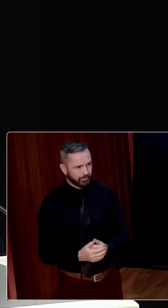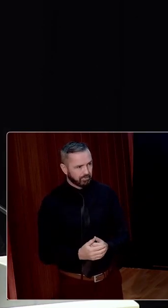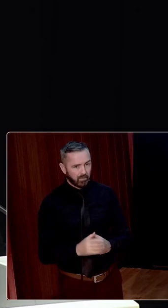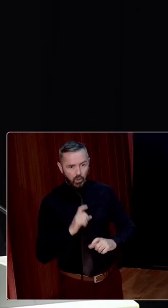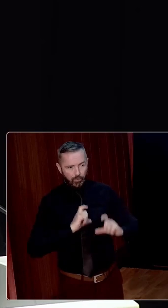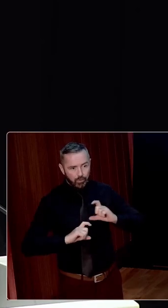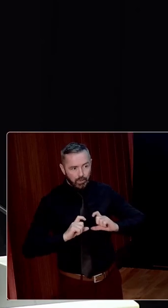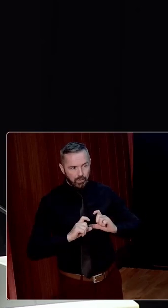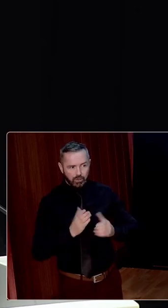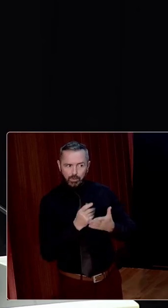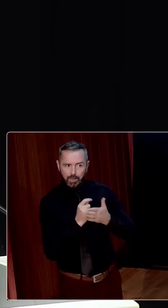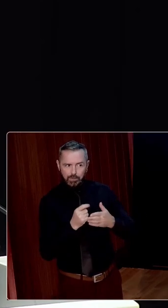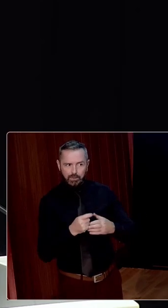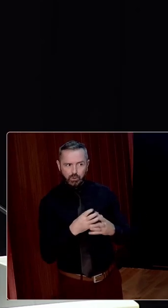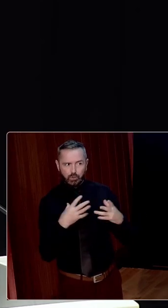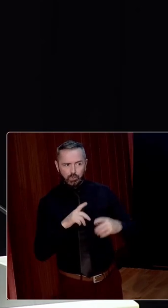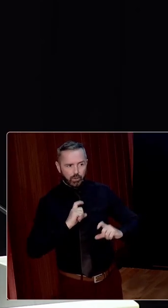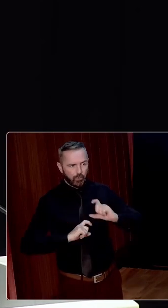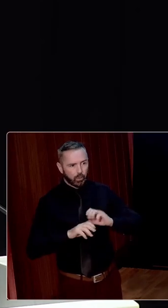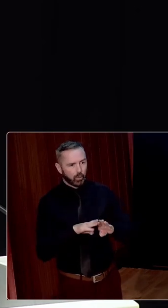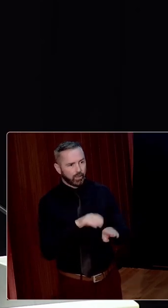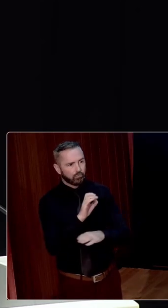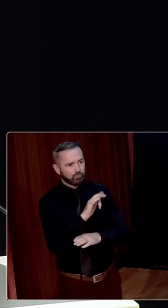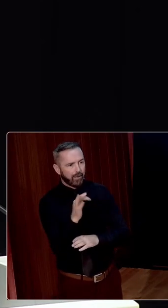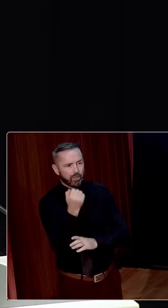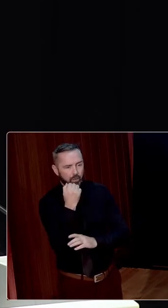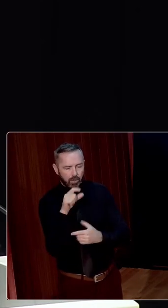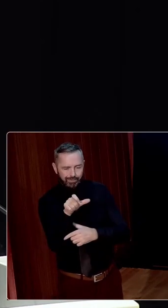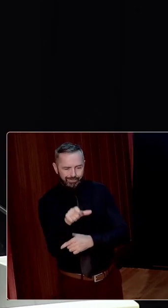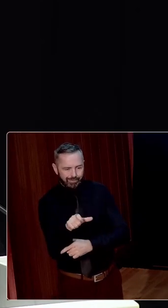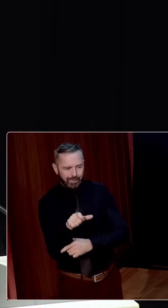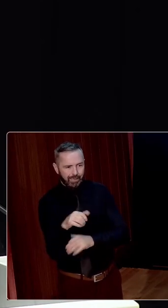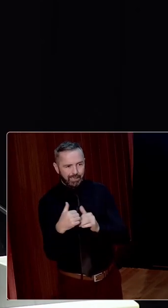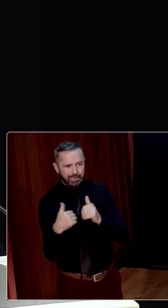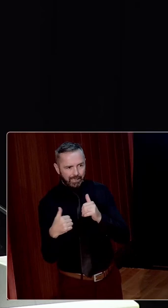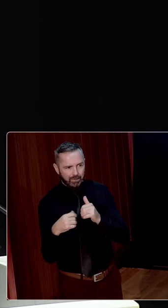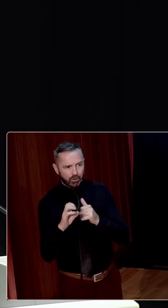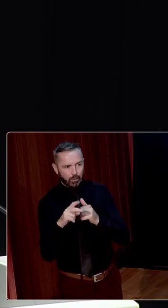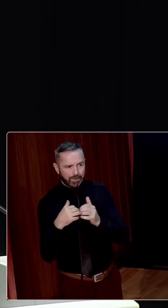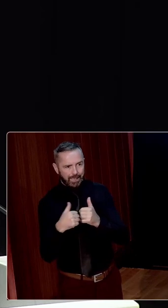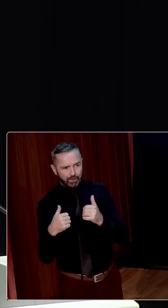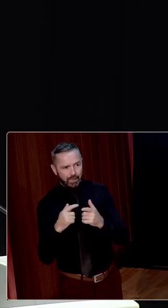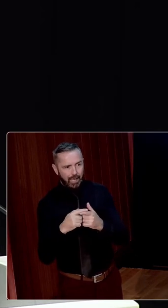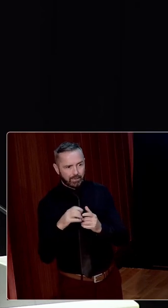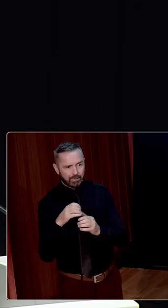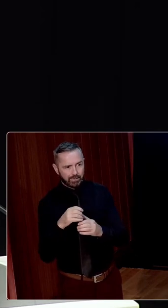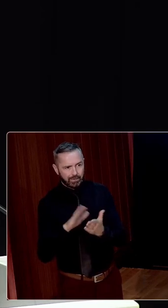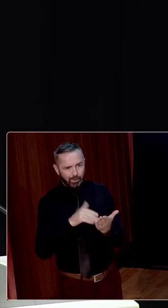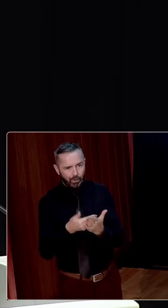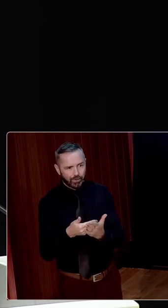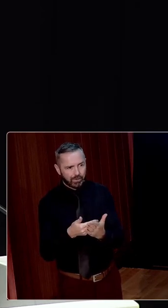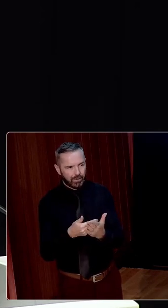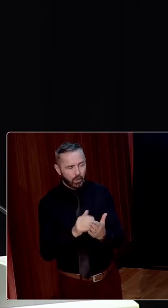sometimes too comfortable with reference numbers, sections, subsections and clauses who translate